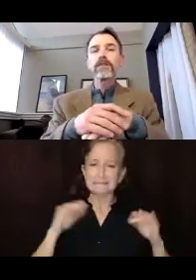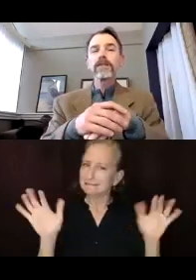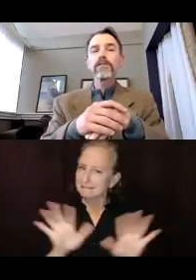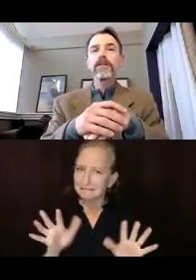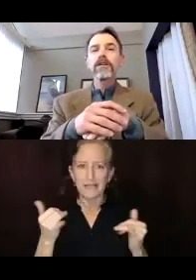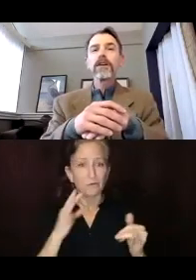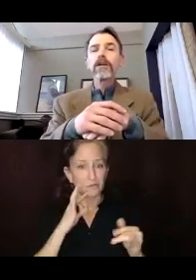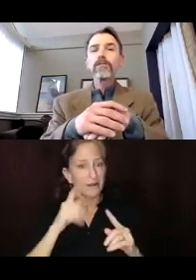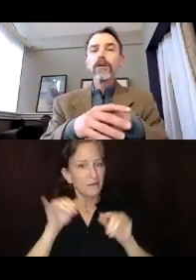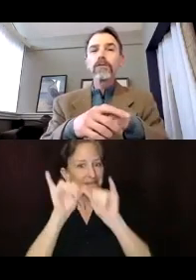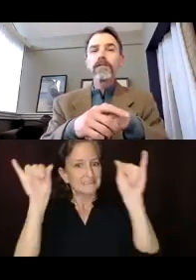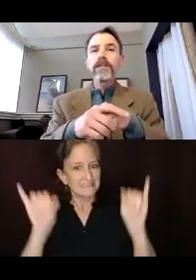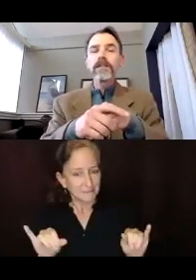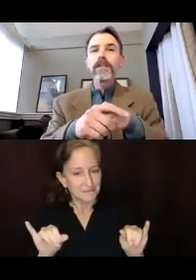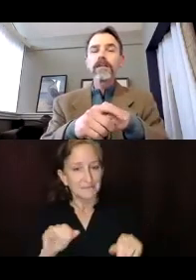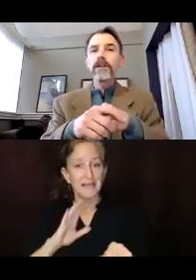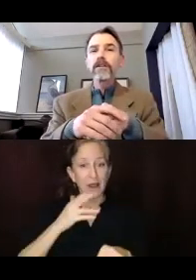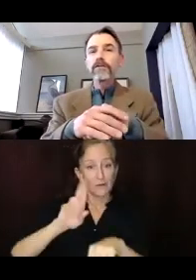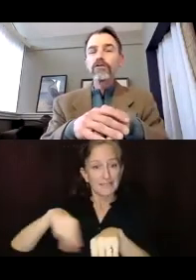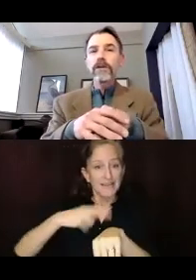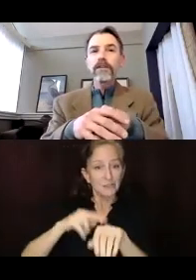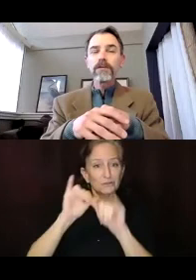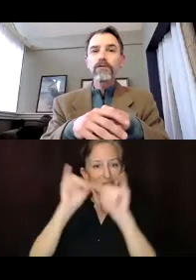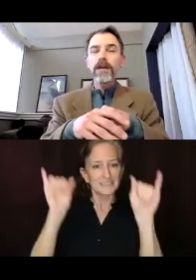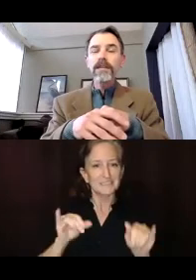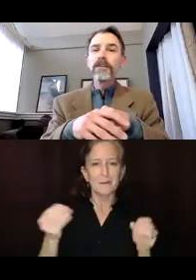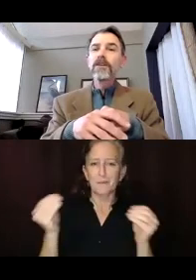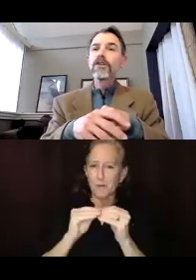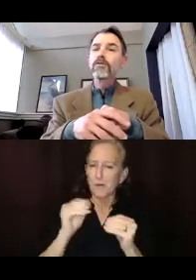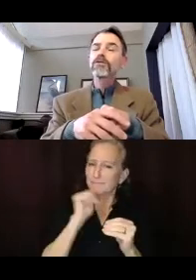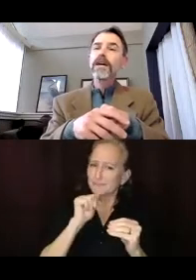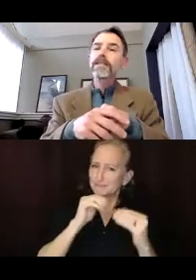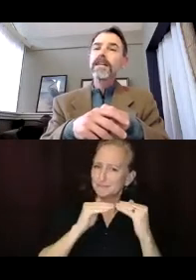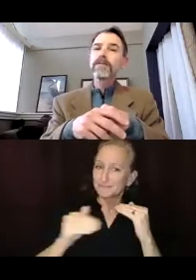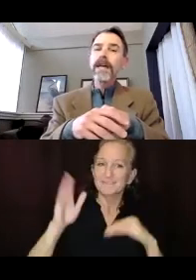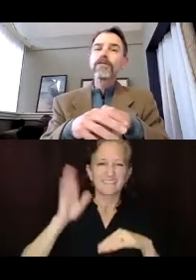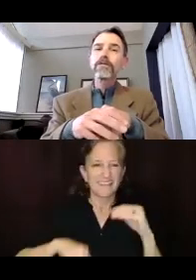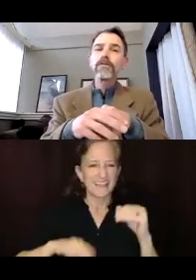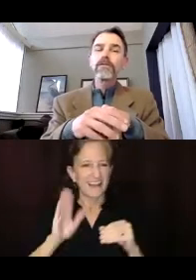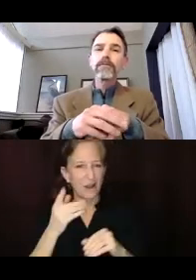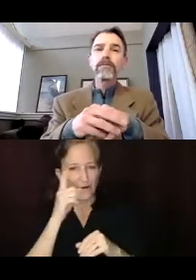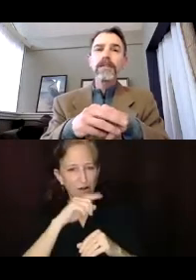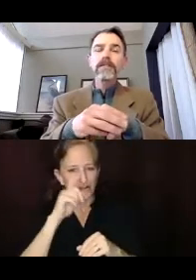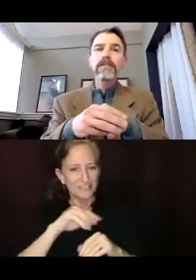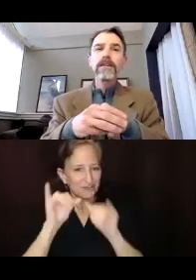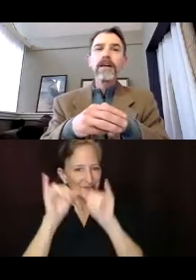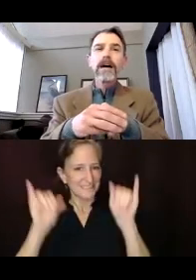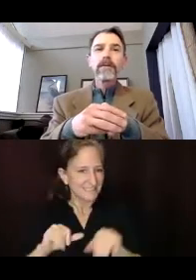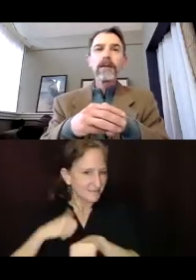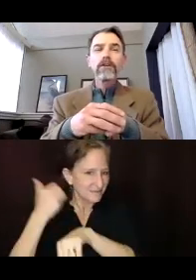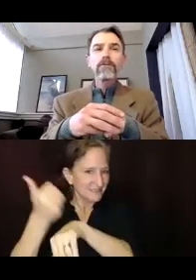natural systems are, are more resilient than some of the artificial ones that we've created. So we're trying to take advantage of those types of things.